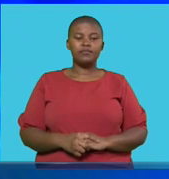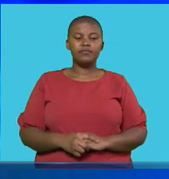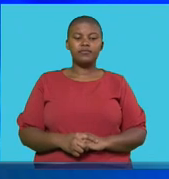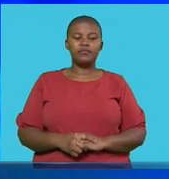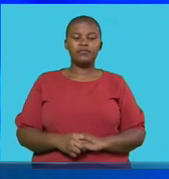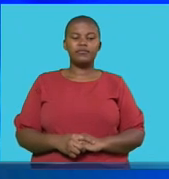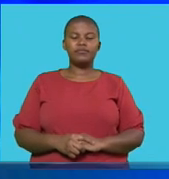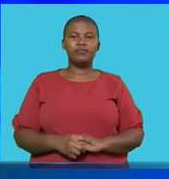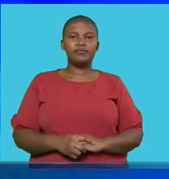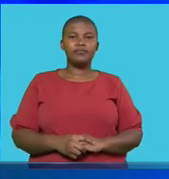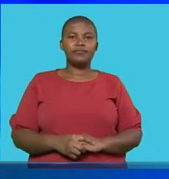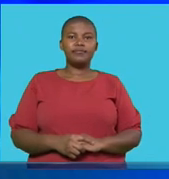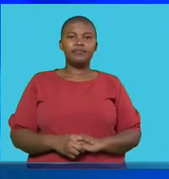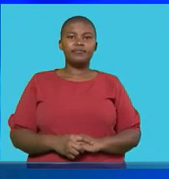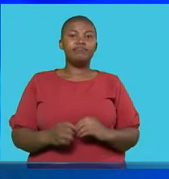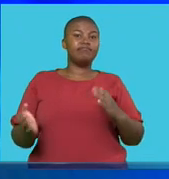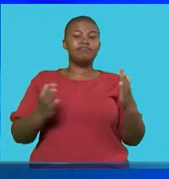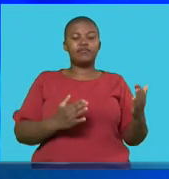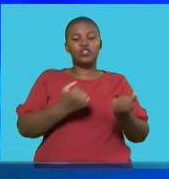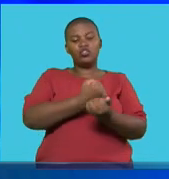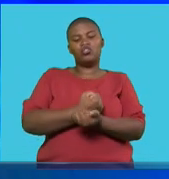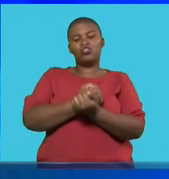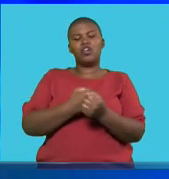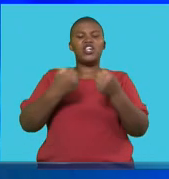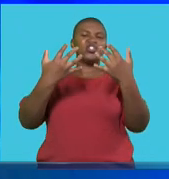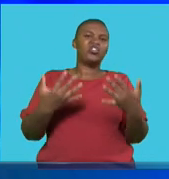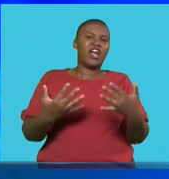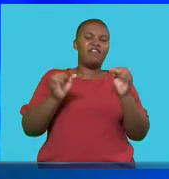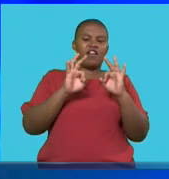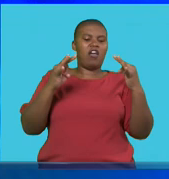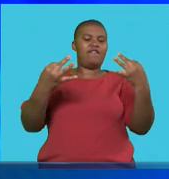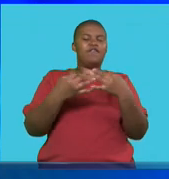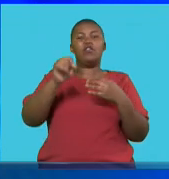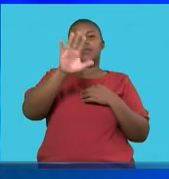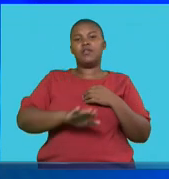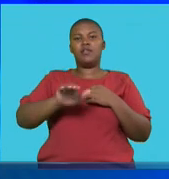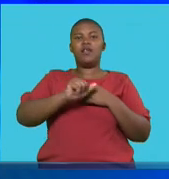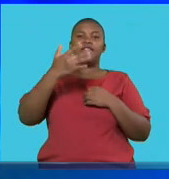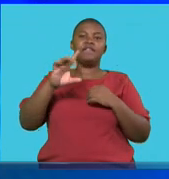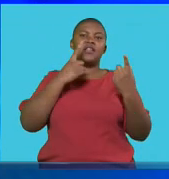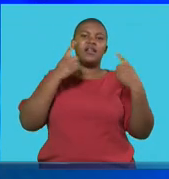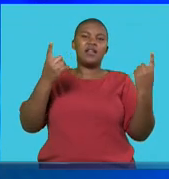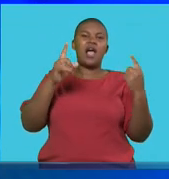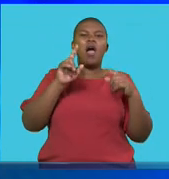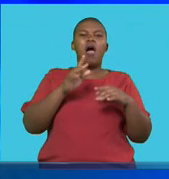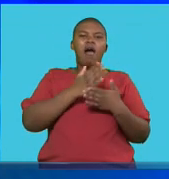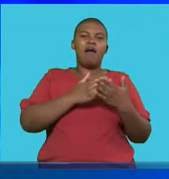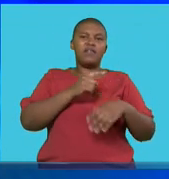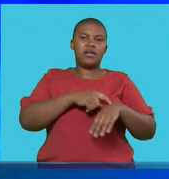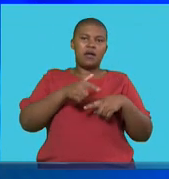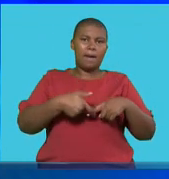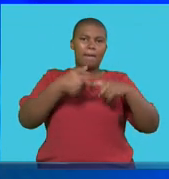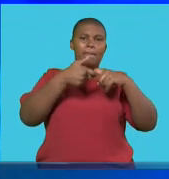On to this now. The All Truck Drivers Forum and allied South Africa have announced the temporary suspension of the planned